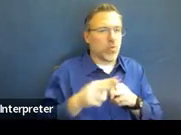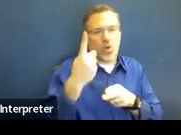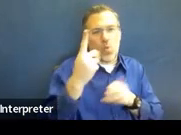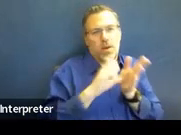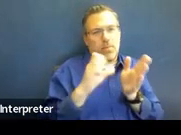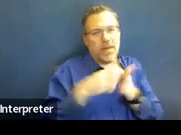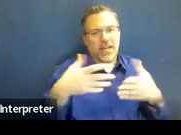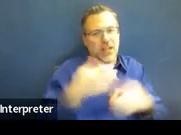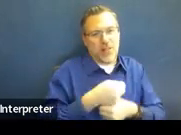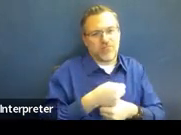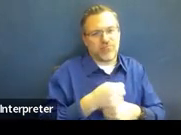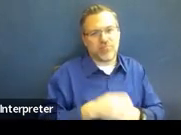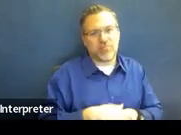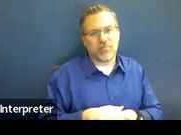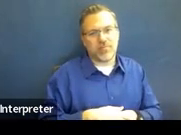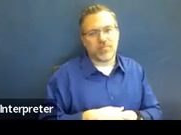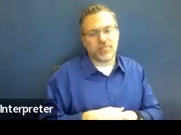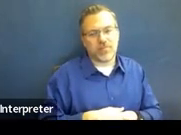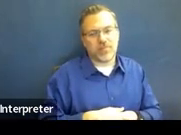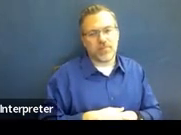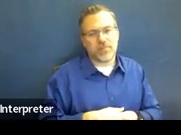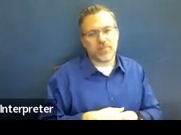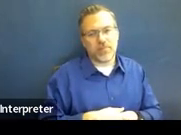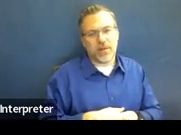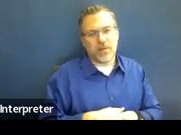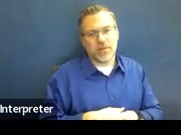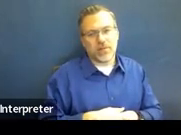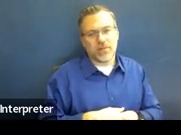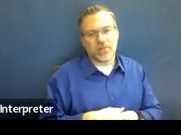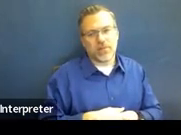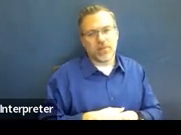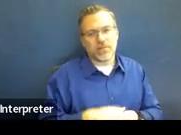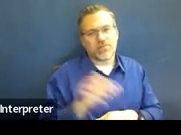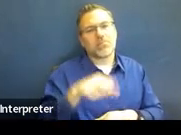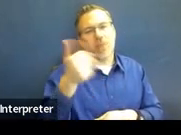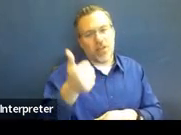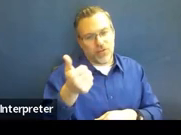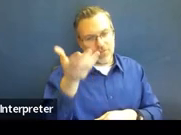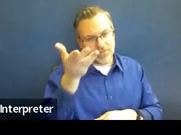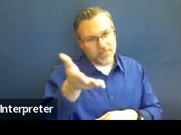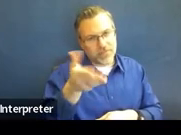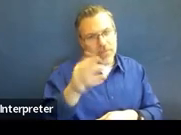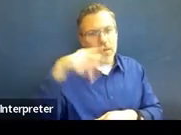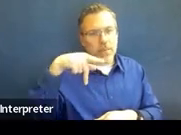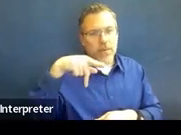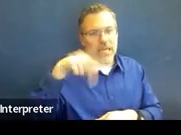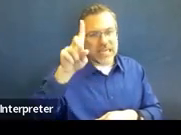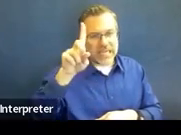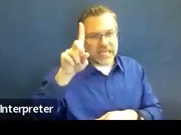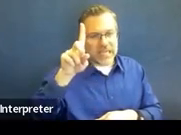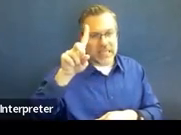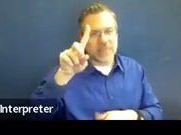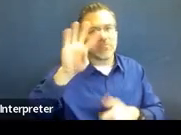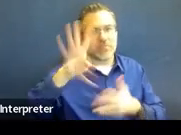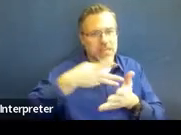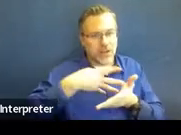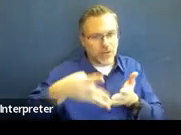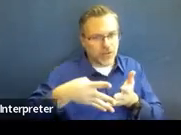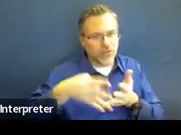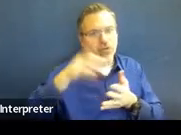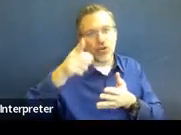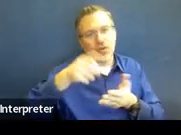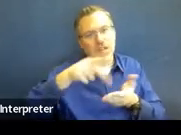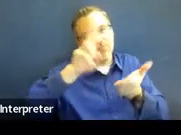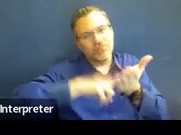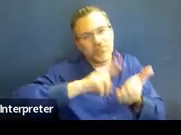about everything for the written notice. And then our other resources. We have our PD calendar where you can sign up for upcoming PD